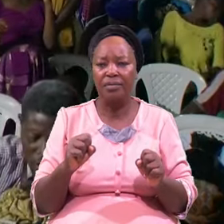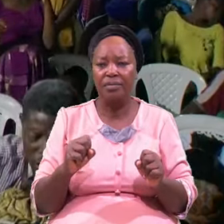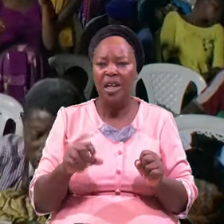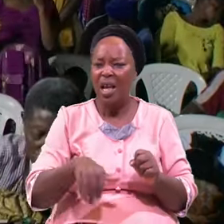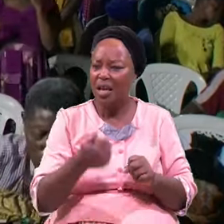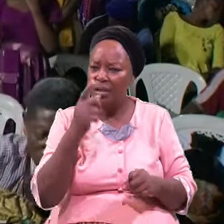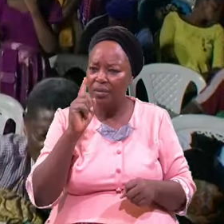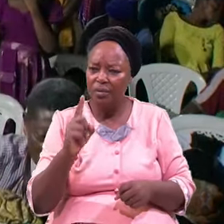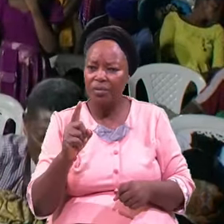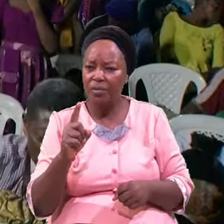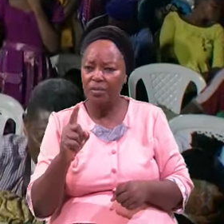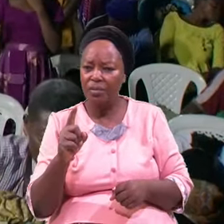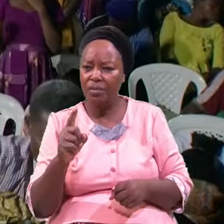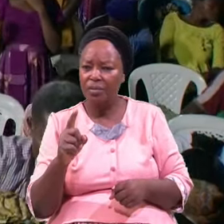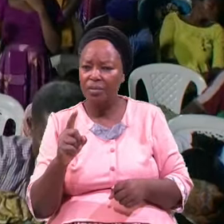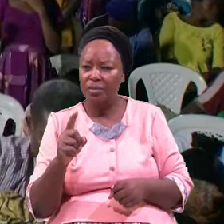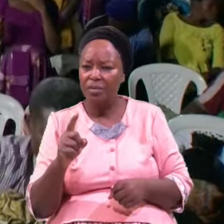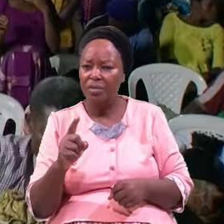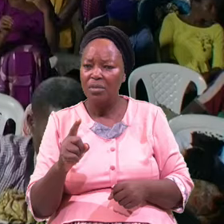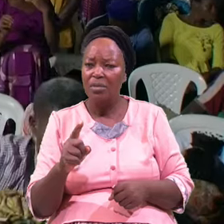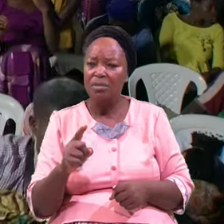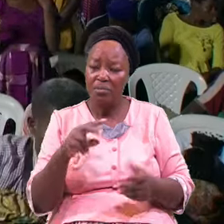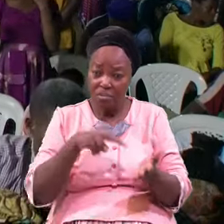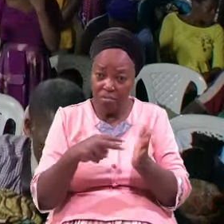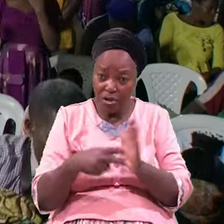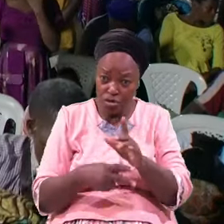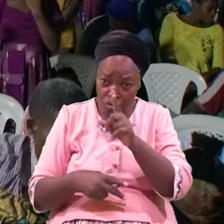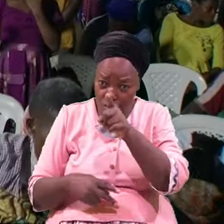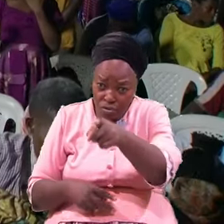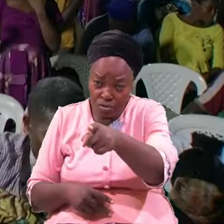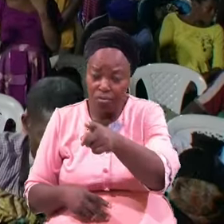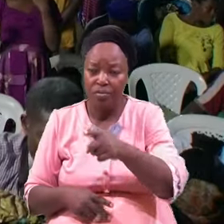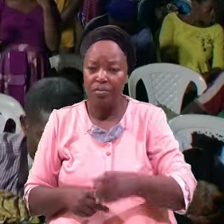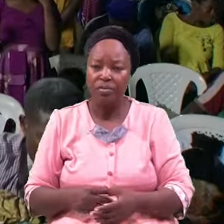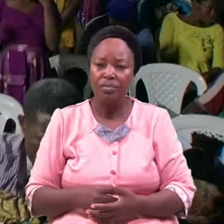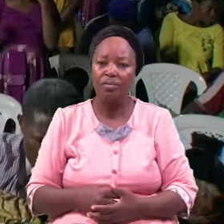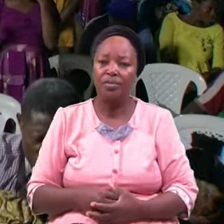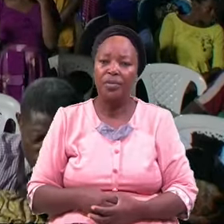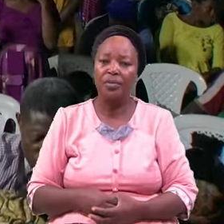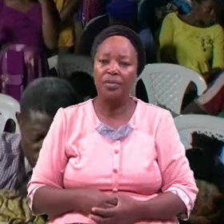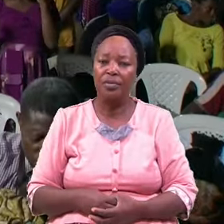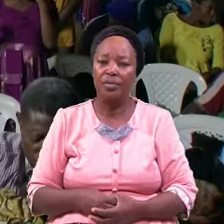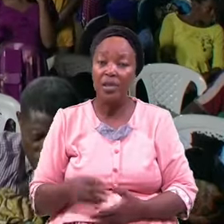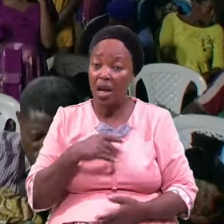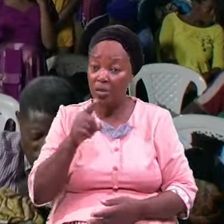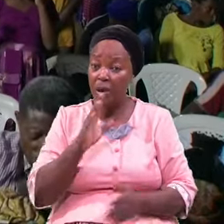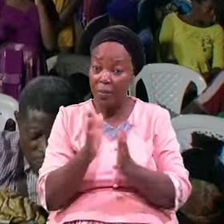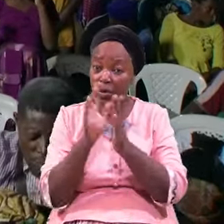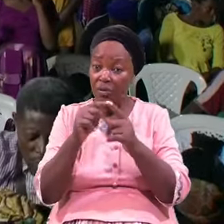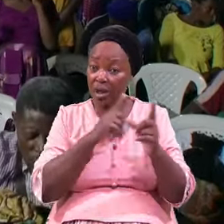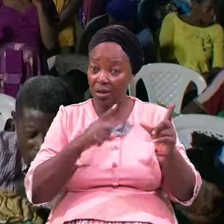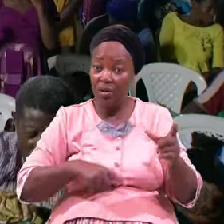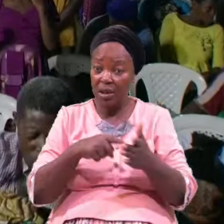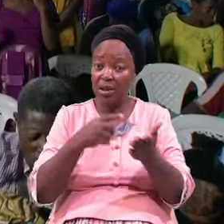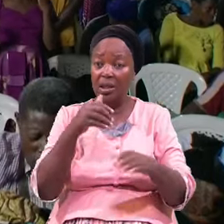Whosoever Means You You You You And You Are Calling Upon The Name Of The Lord